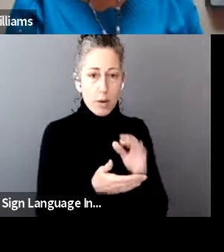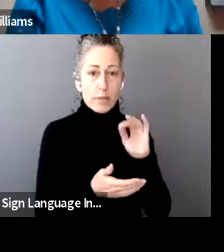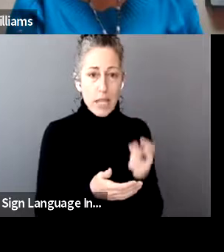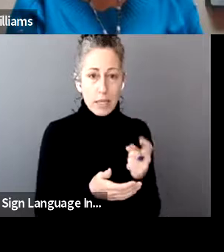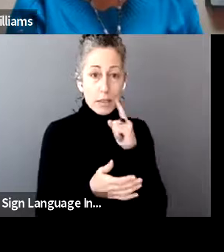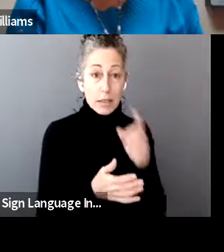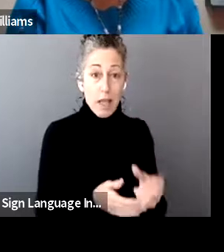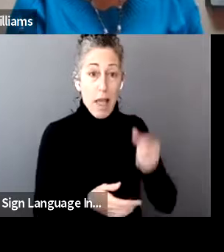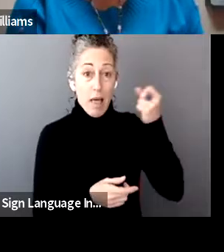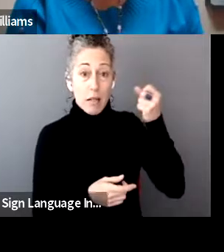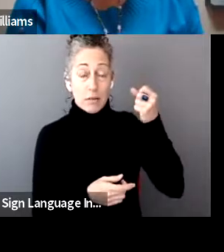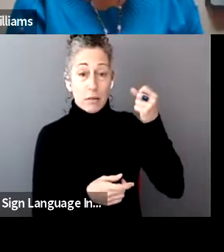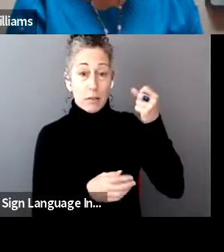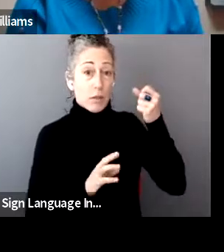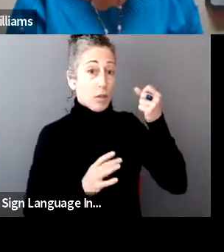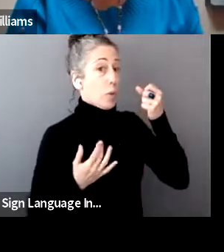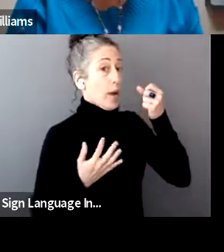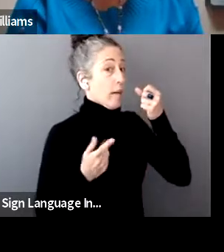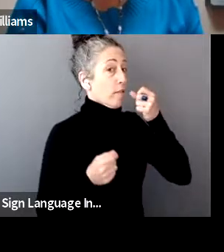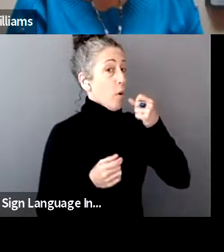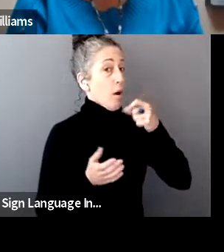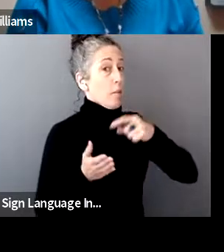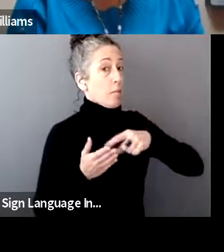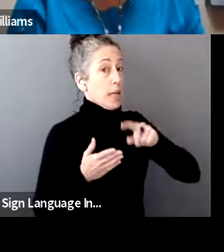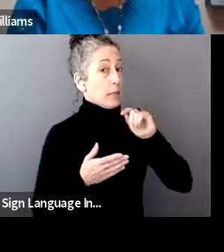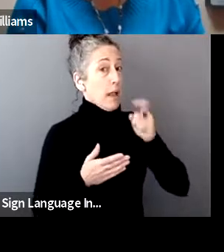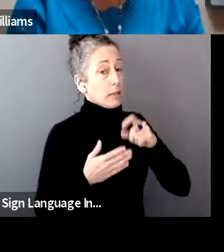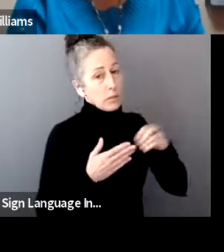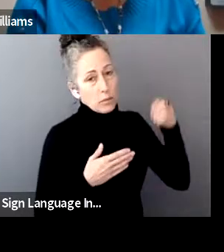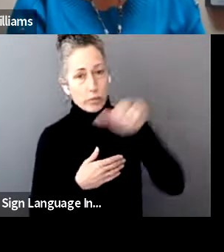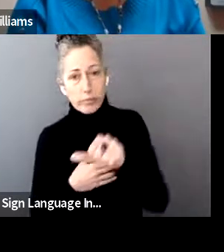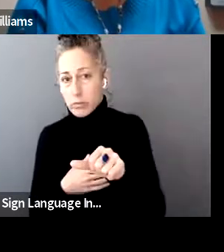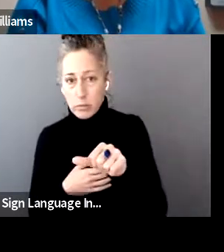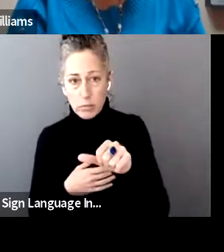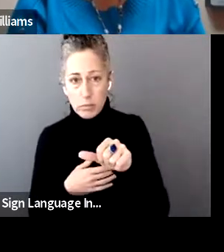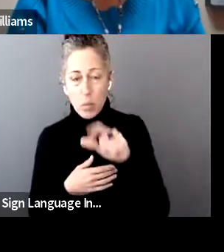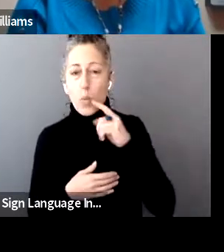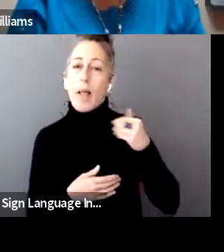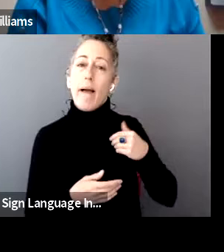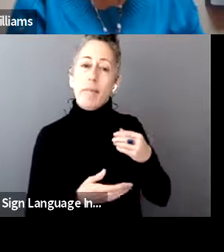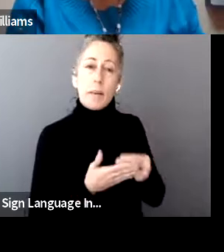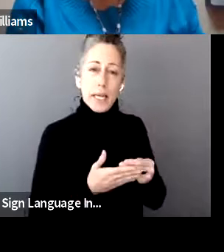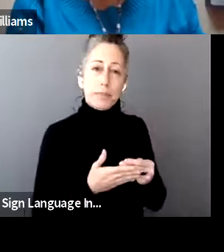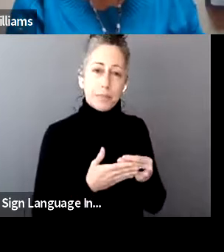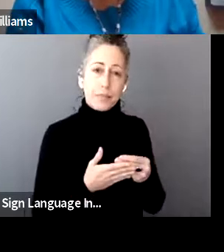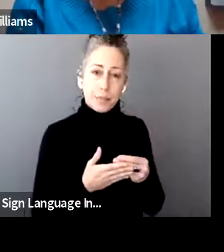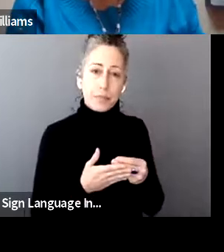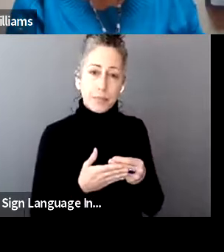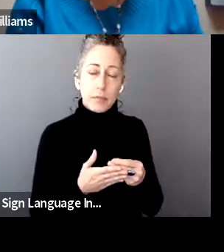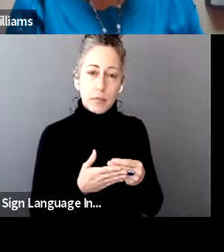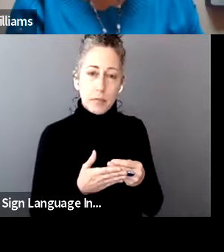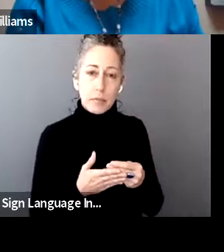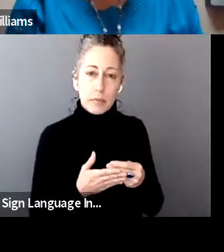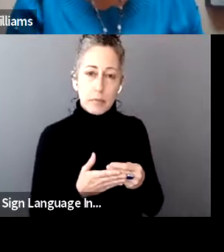you know the right amount of payments to send in as an estimated tax payment to help you get